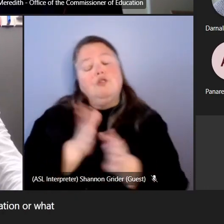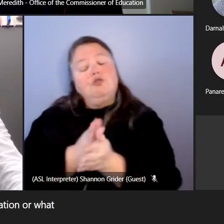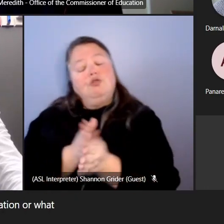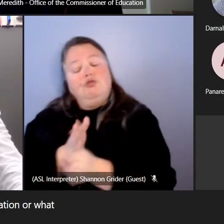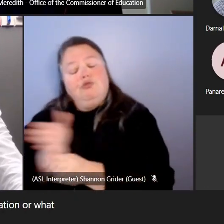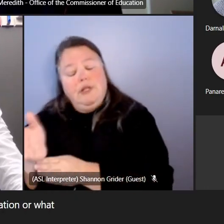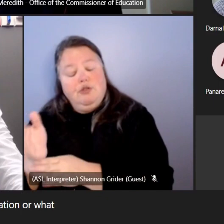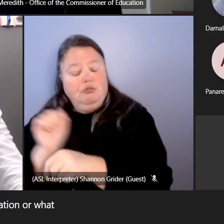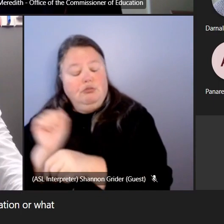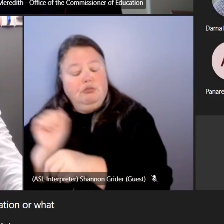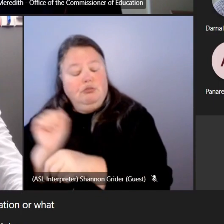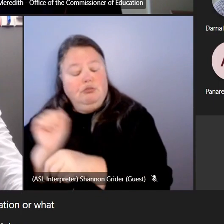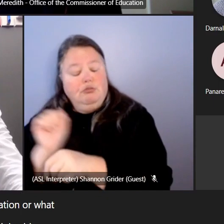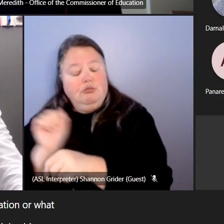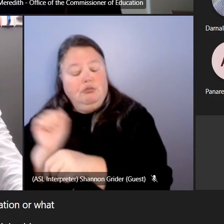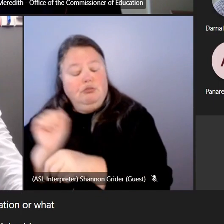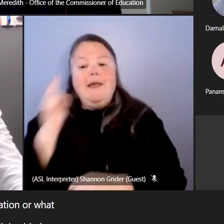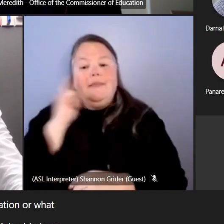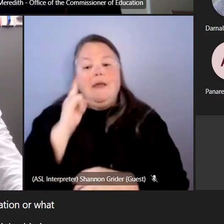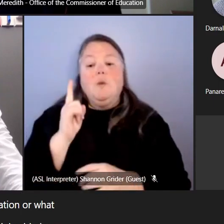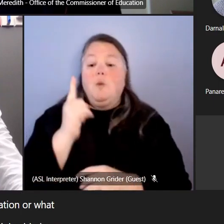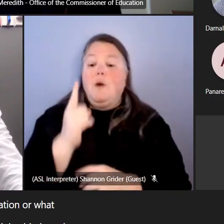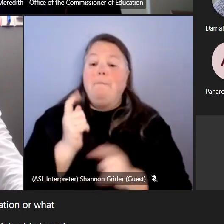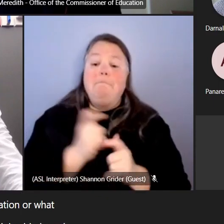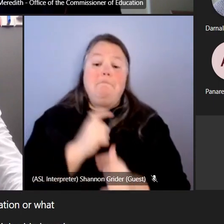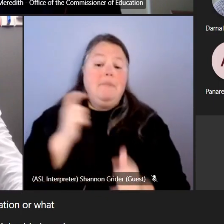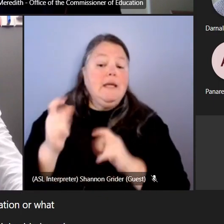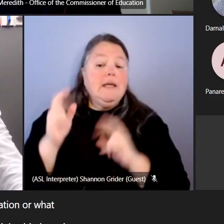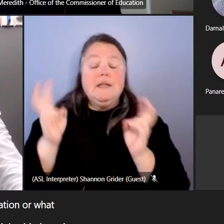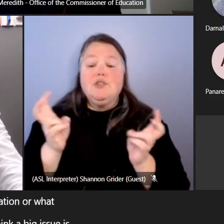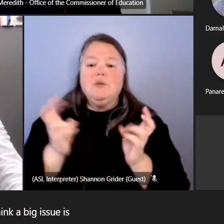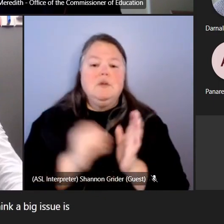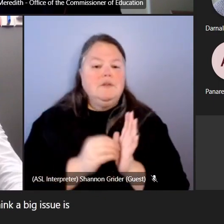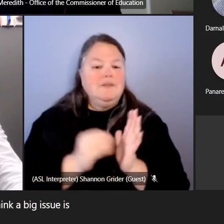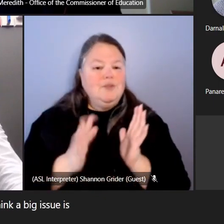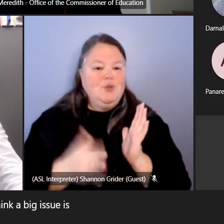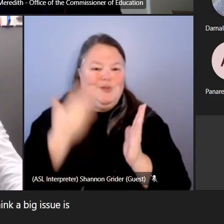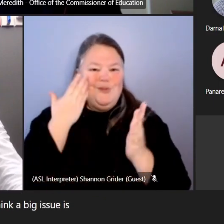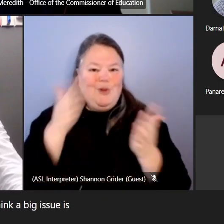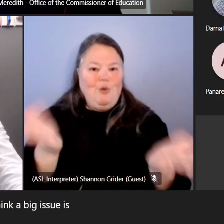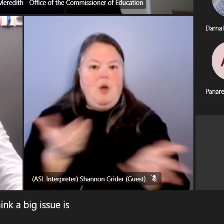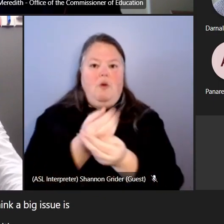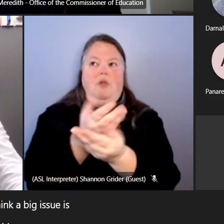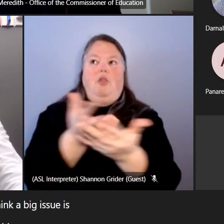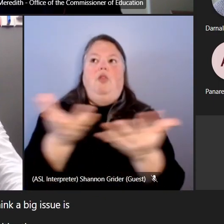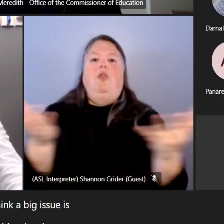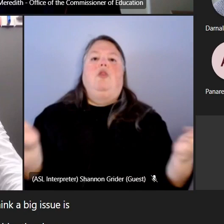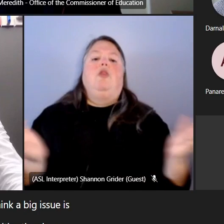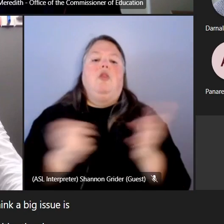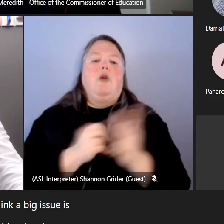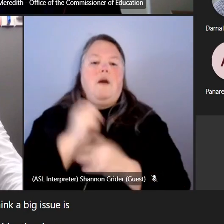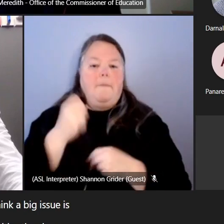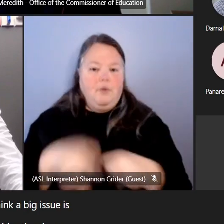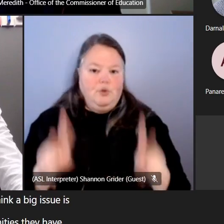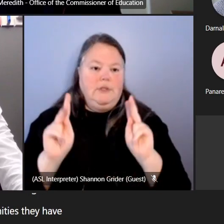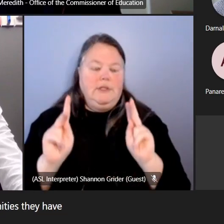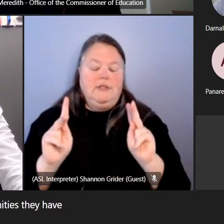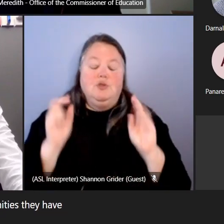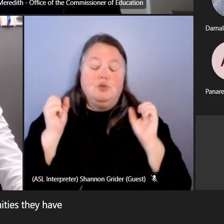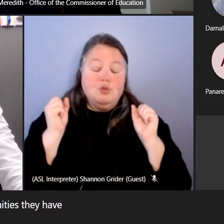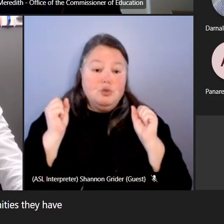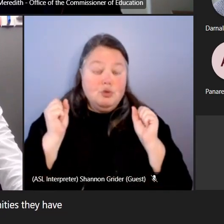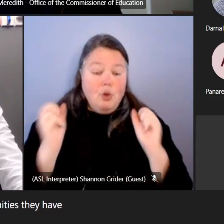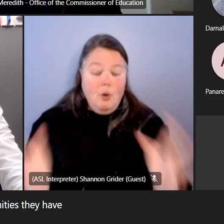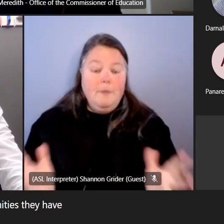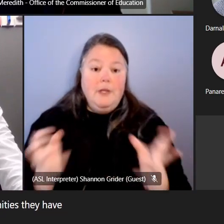go into and i think a big issue is students don't really know what opportunities they have when deciding a